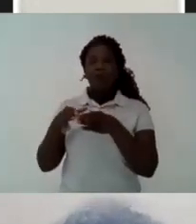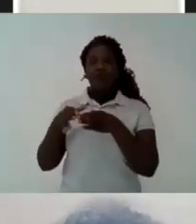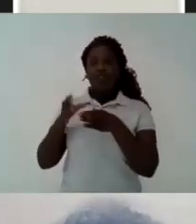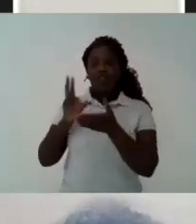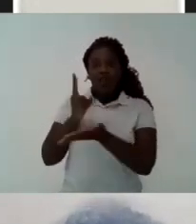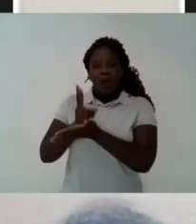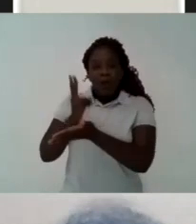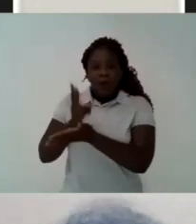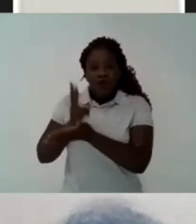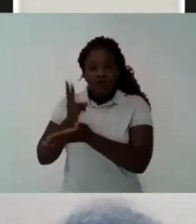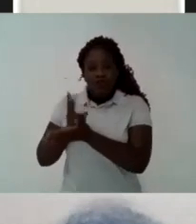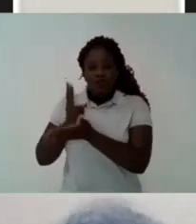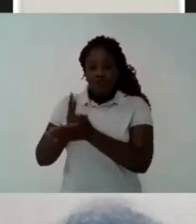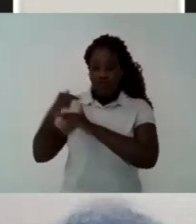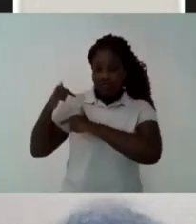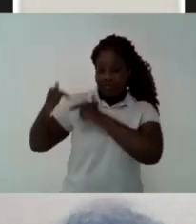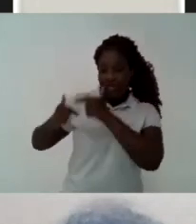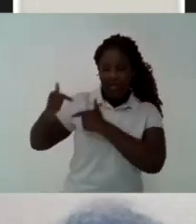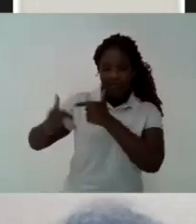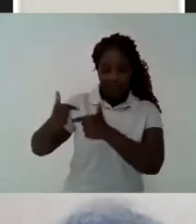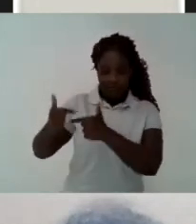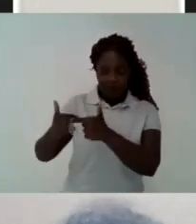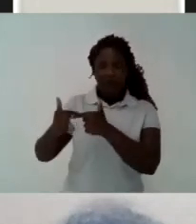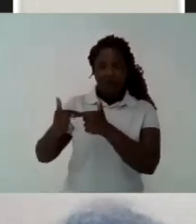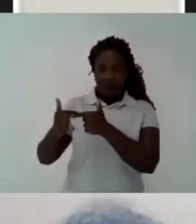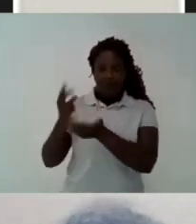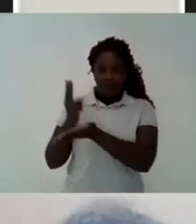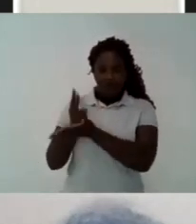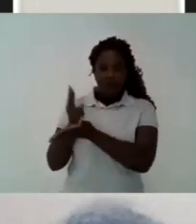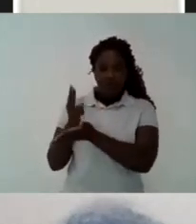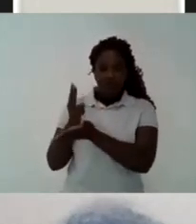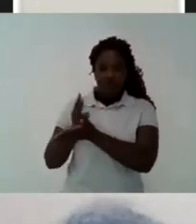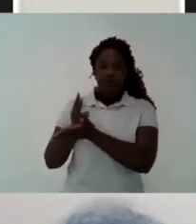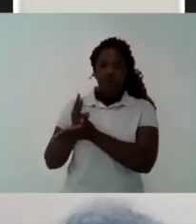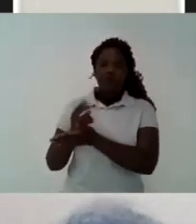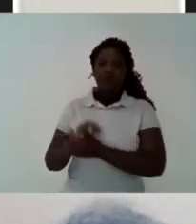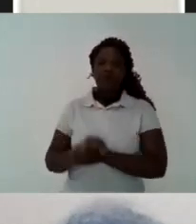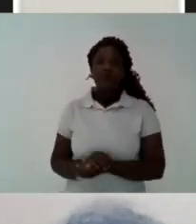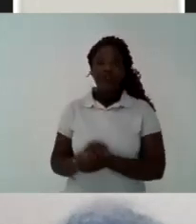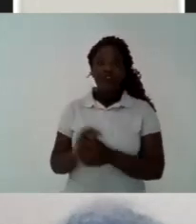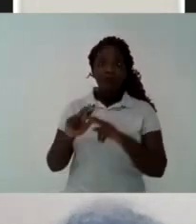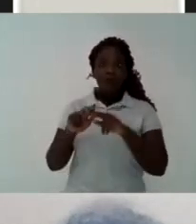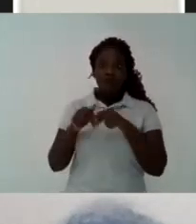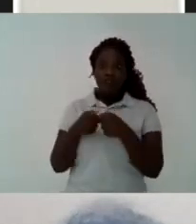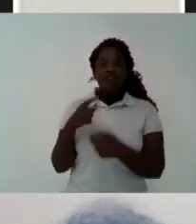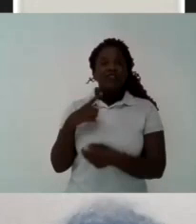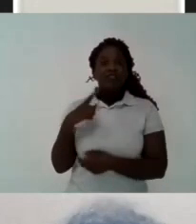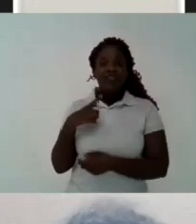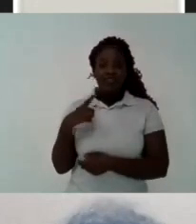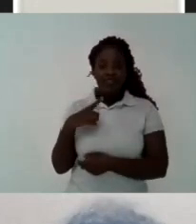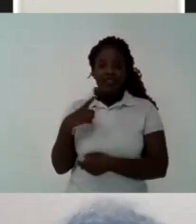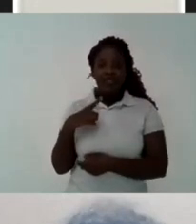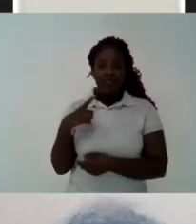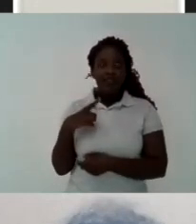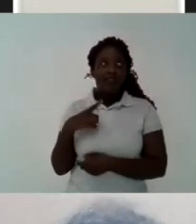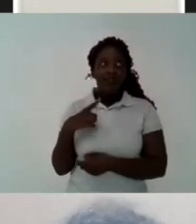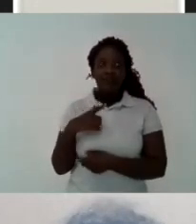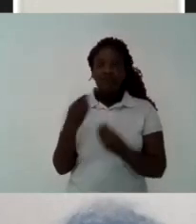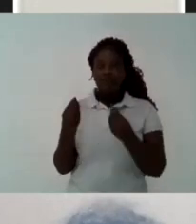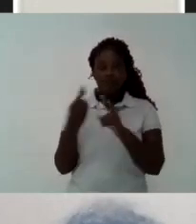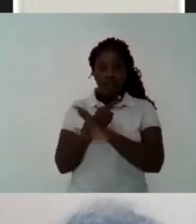And I believe that the Brazilian university and the education in Brazil has a central role